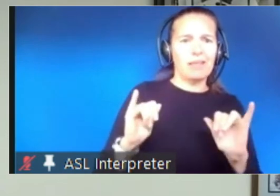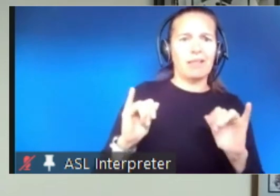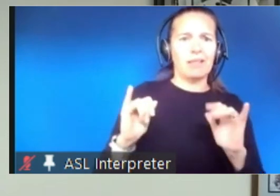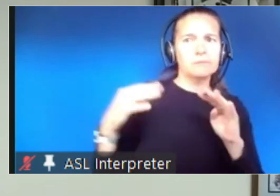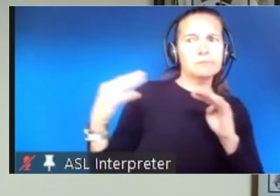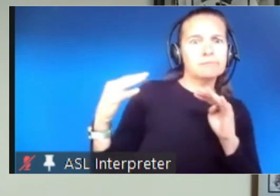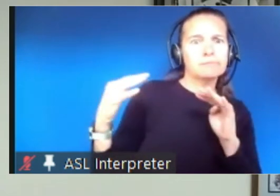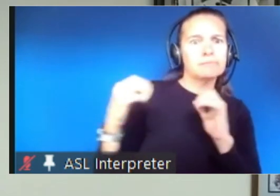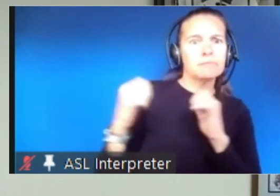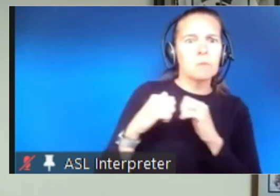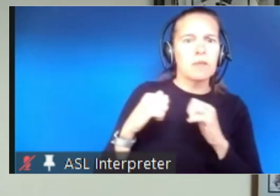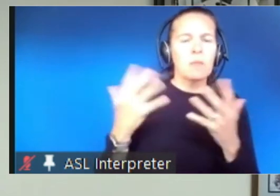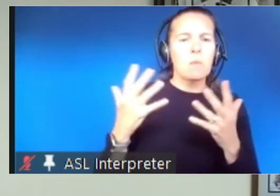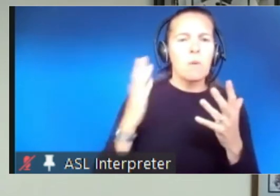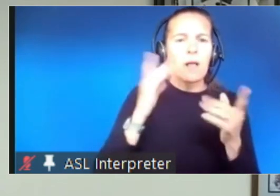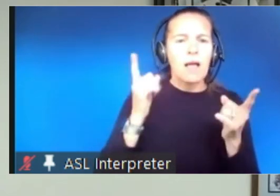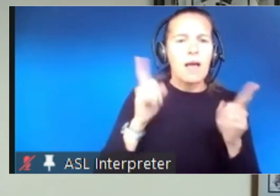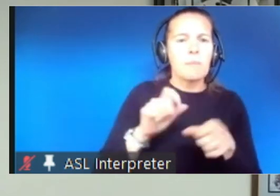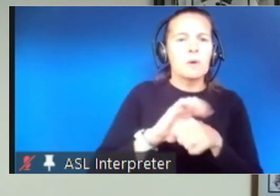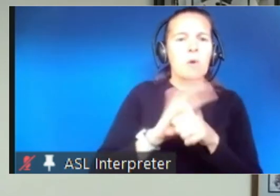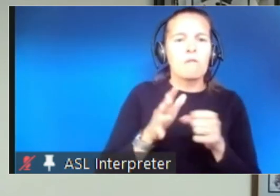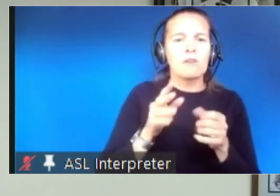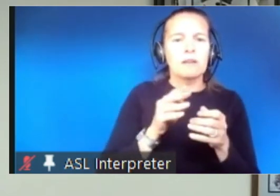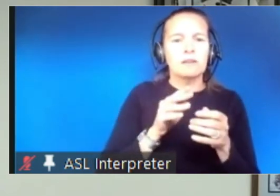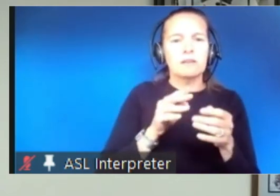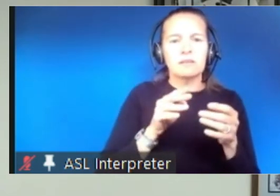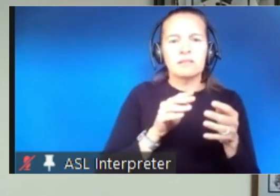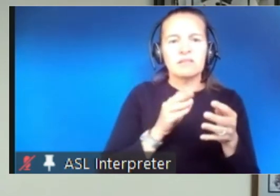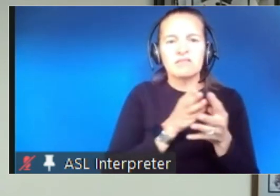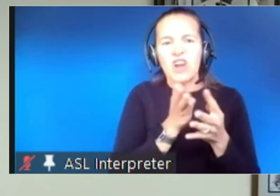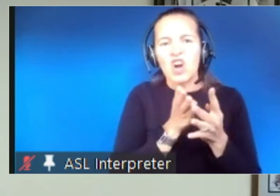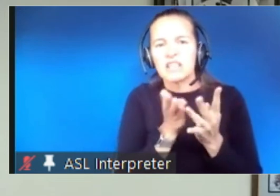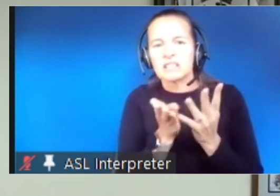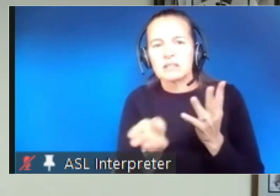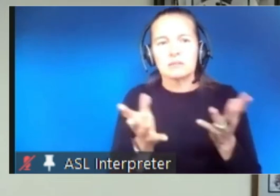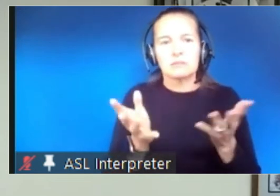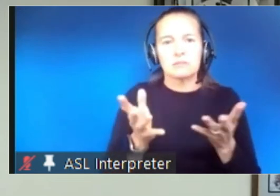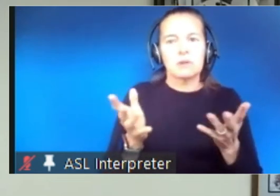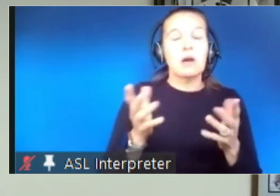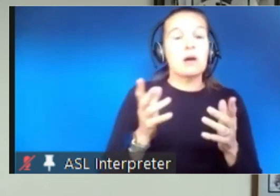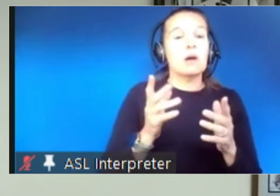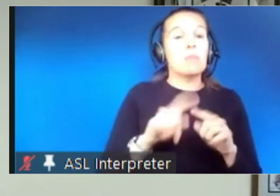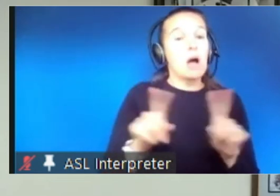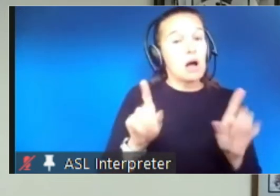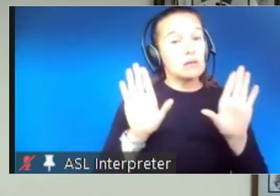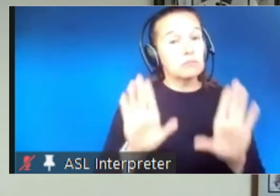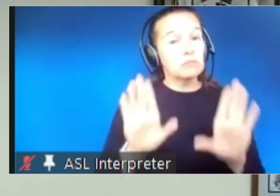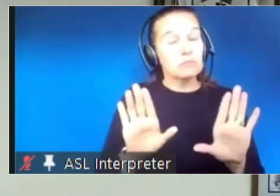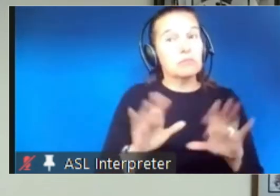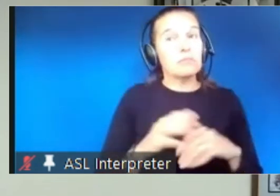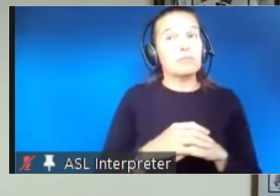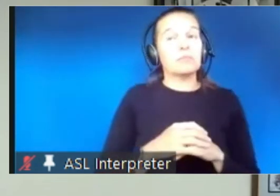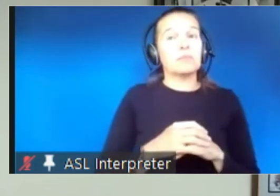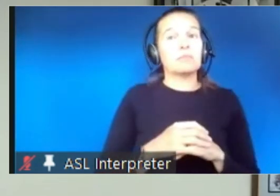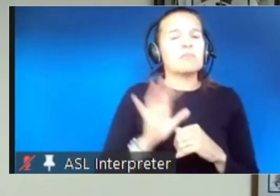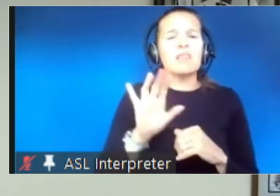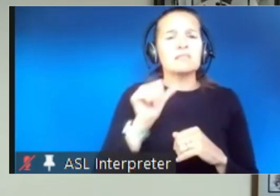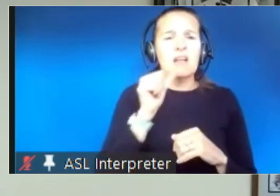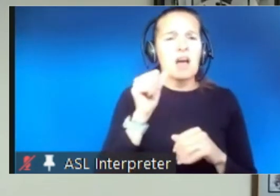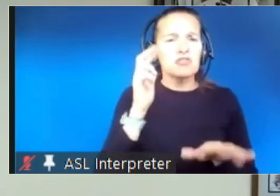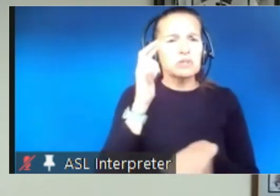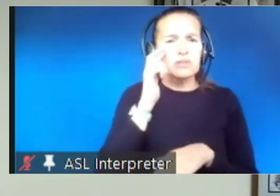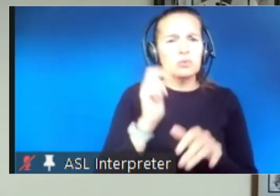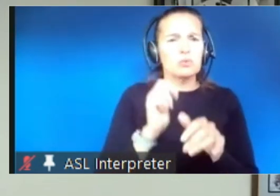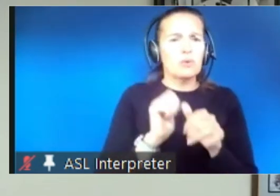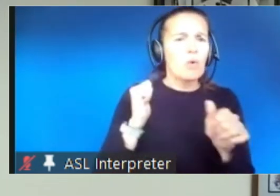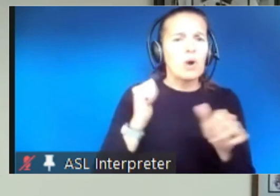how long or how effective our vaccines that we have will be but that should not be a reason uh to avoid or put off getting the